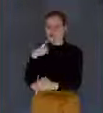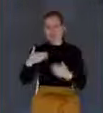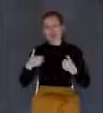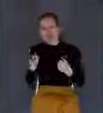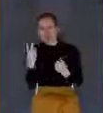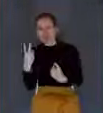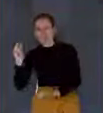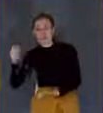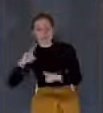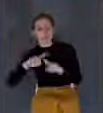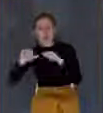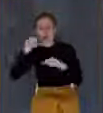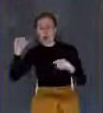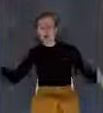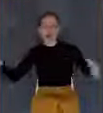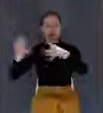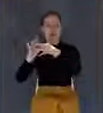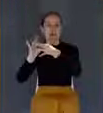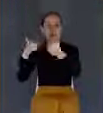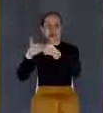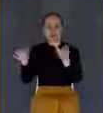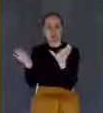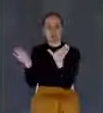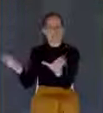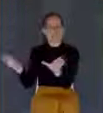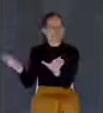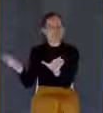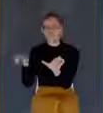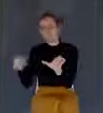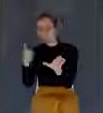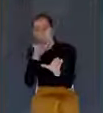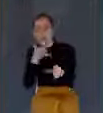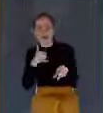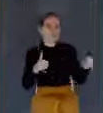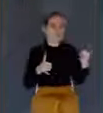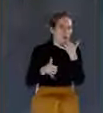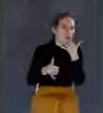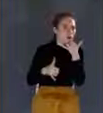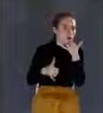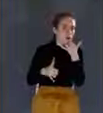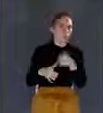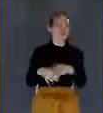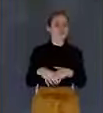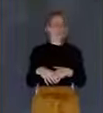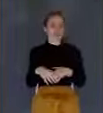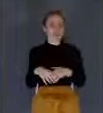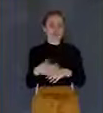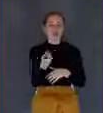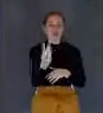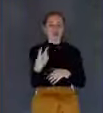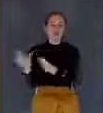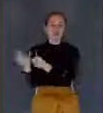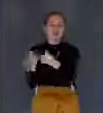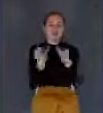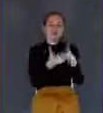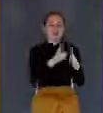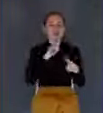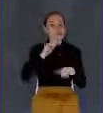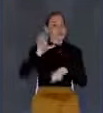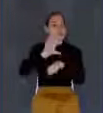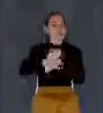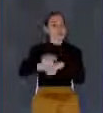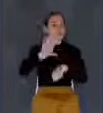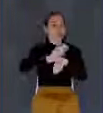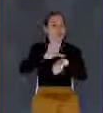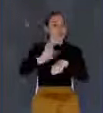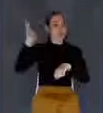that are not united together in one. And these two heresies forced the church to come together